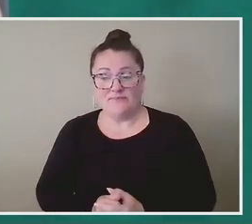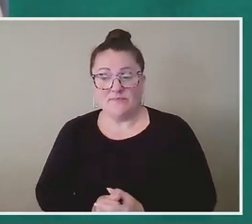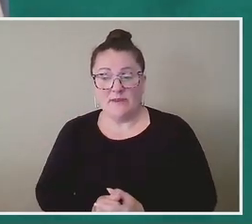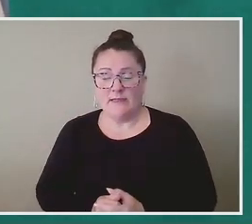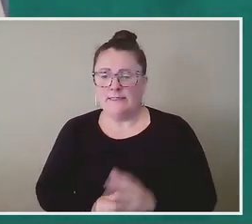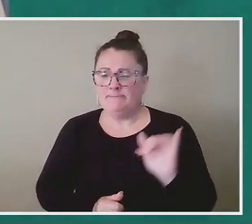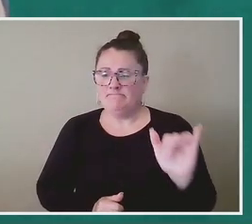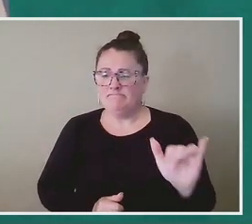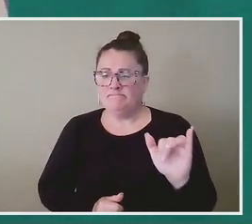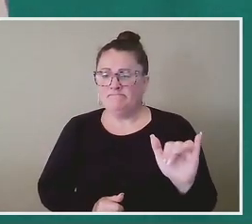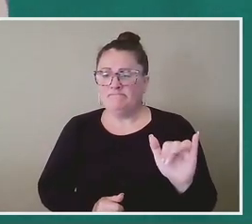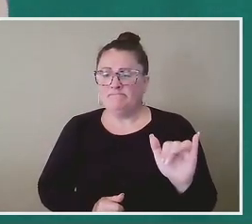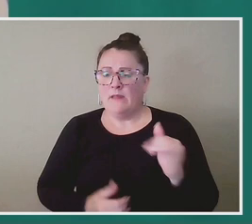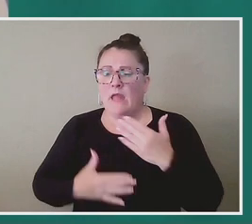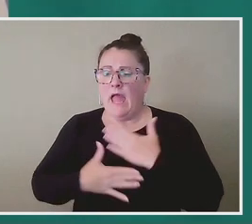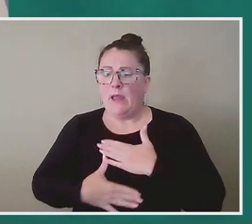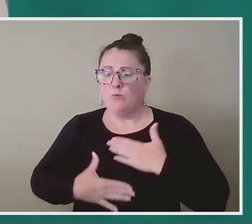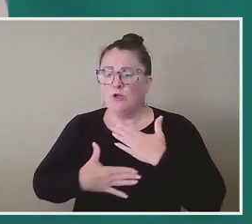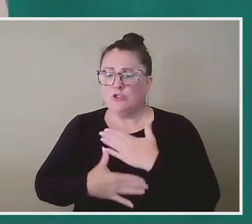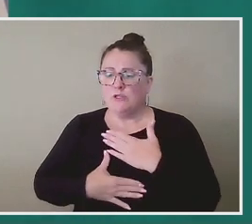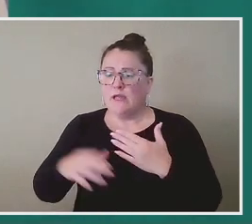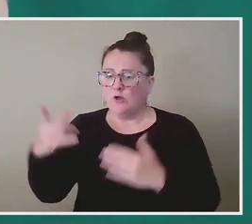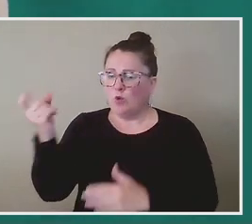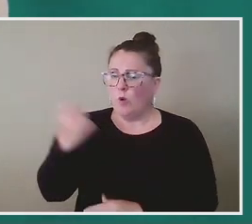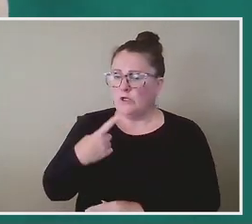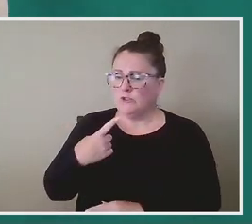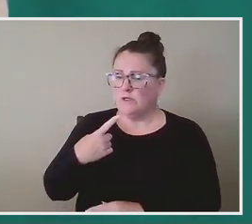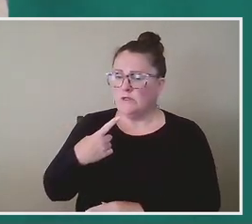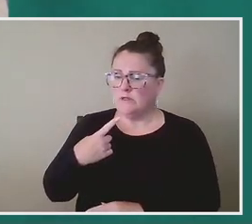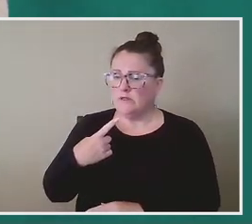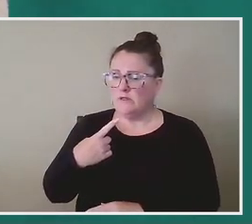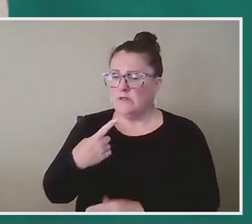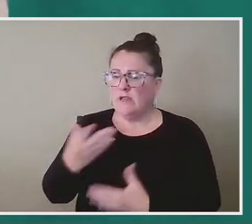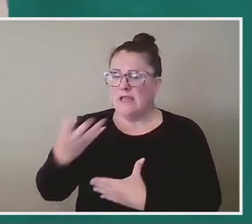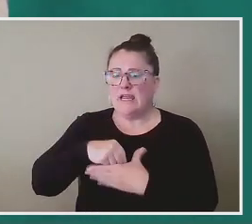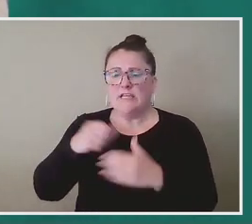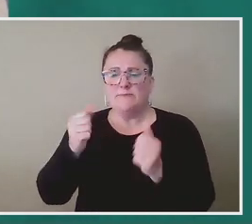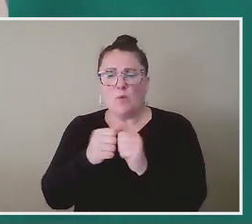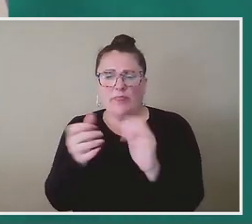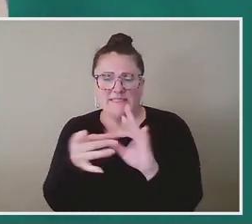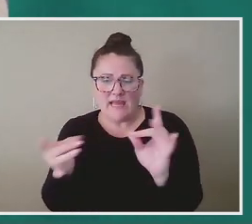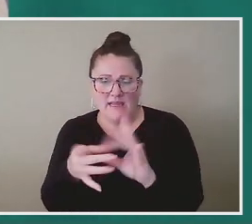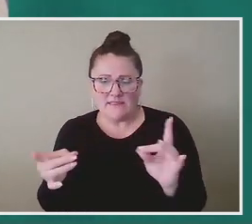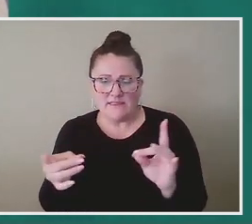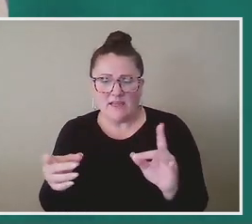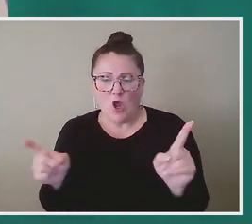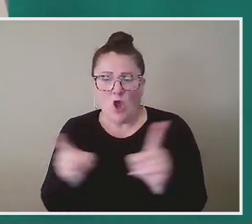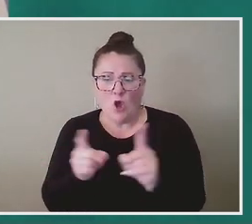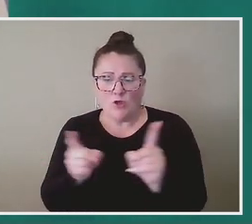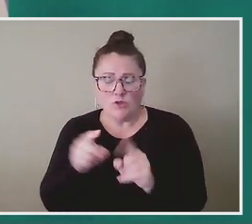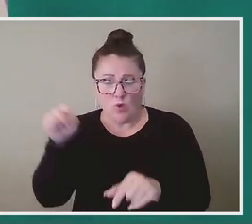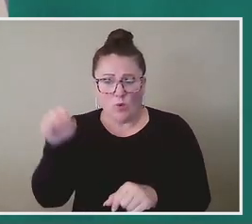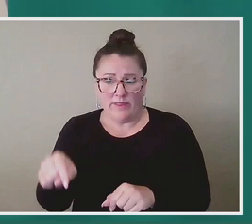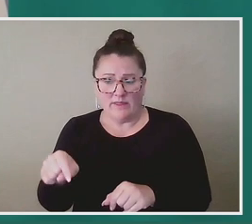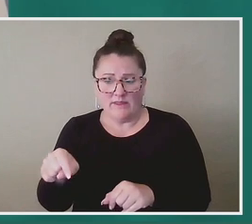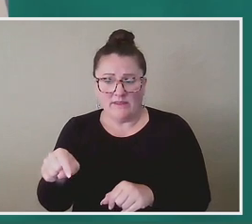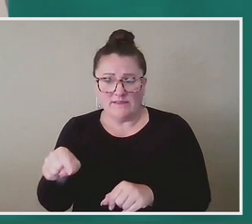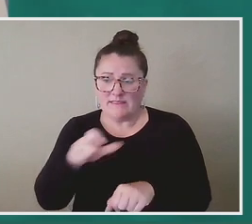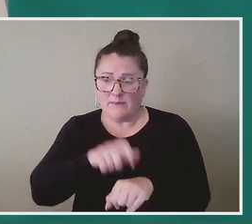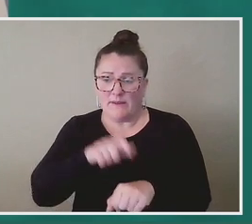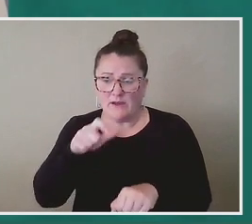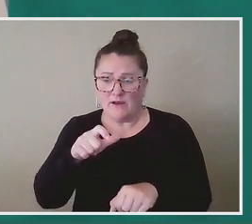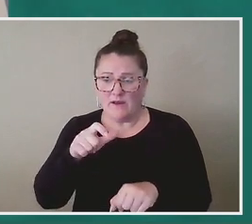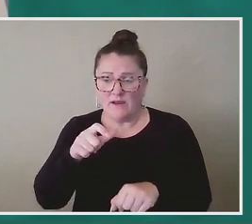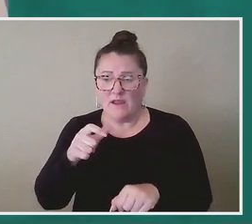I appreciate the question and the deep engagement with the text. I should also say this is the period where I qualify